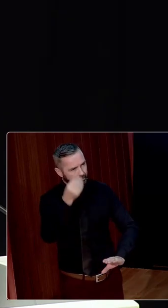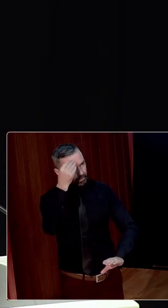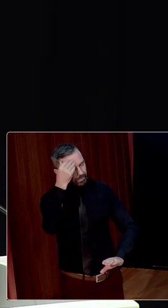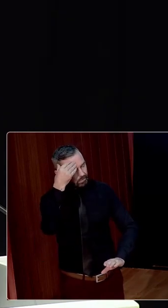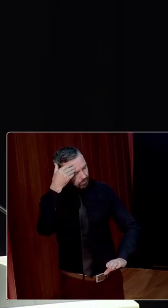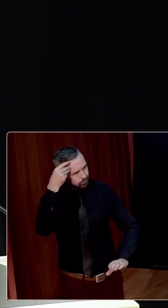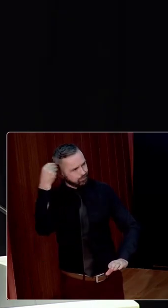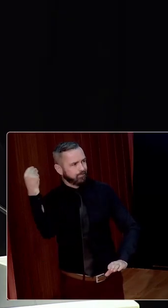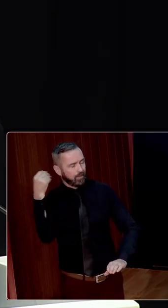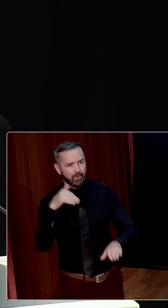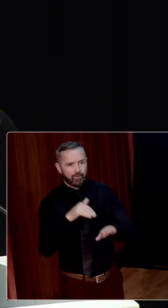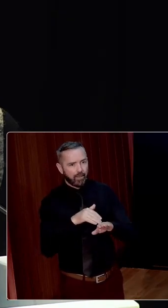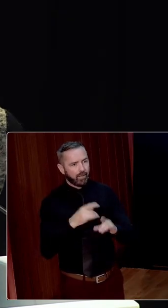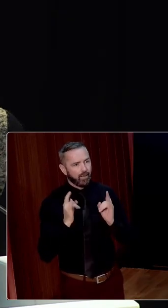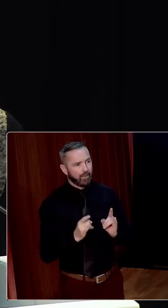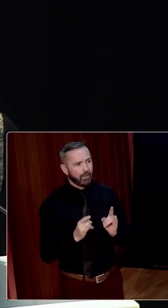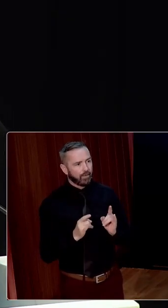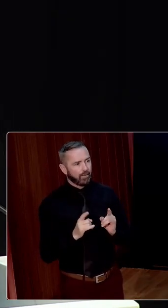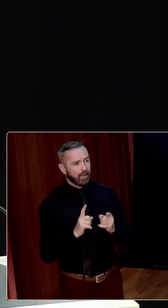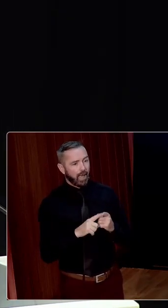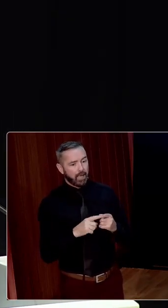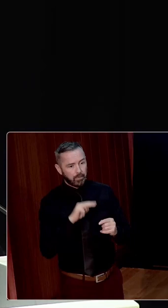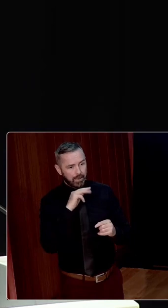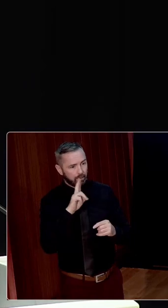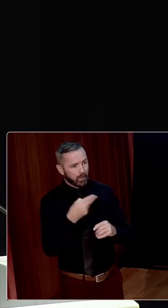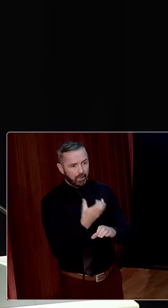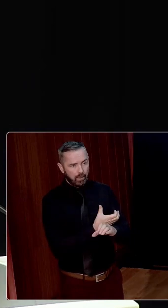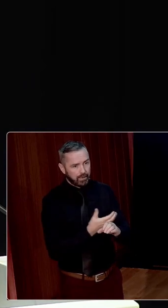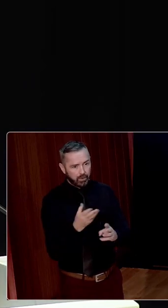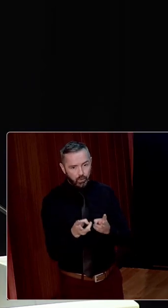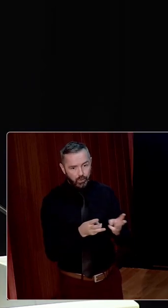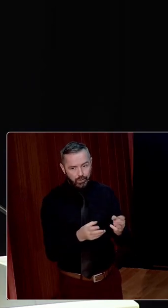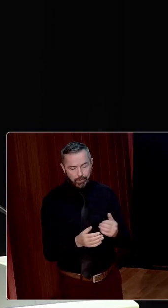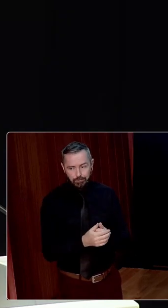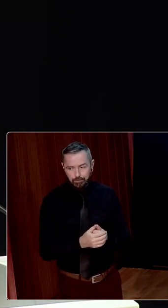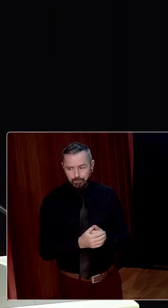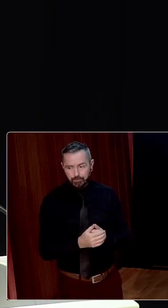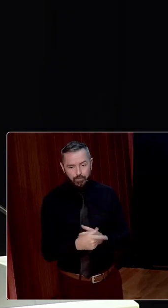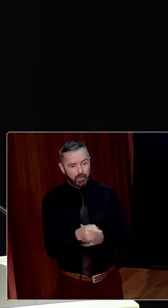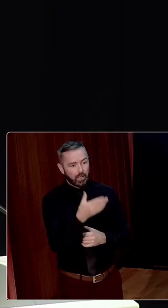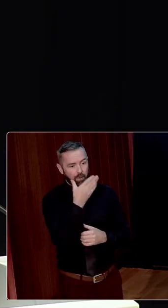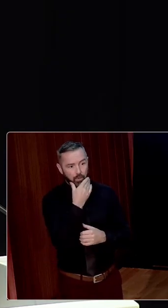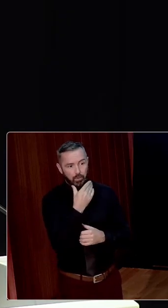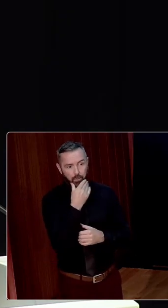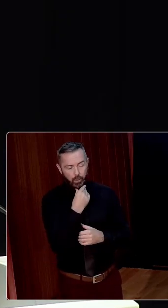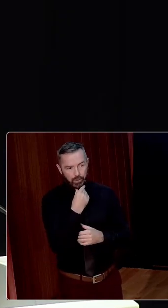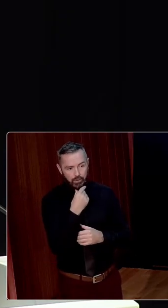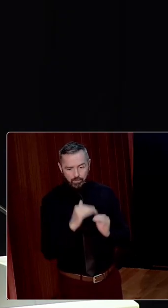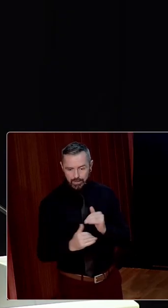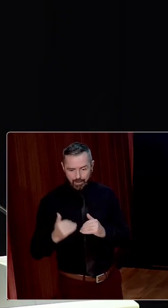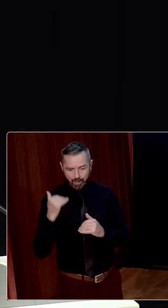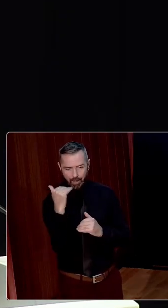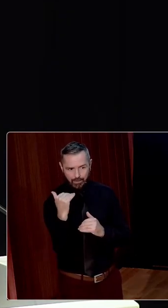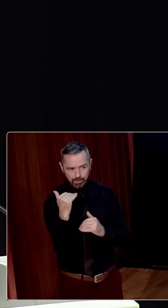such an extent as to seriously affect her health and render her unable to continue employment. The boy, seeing that he was